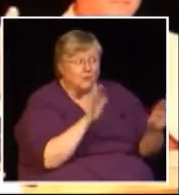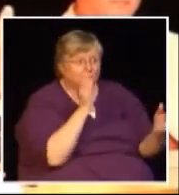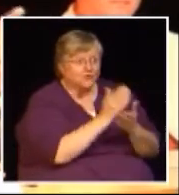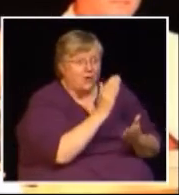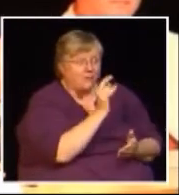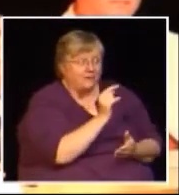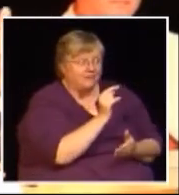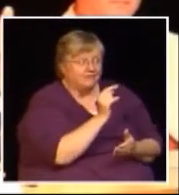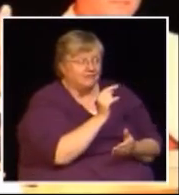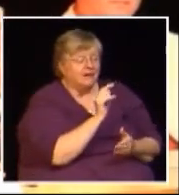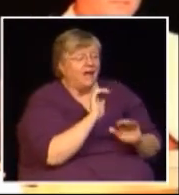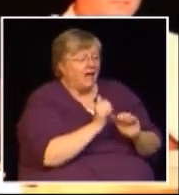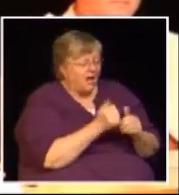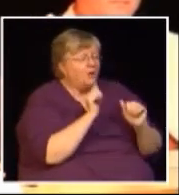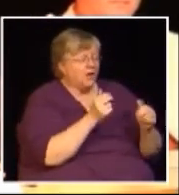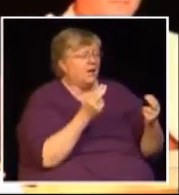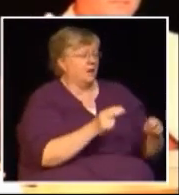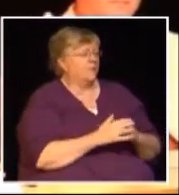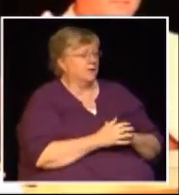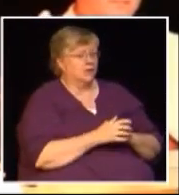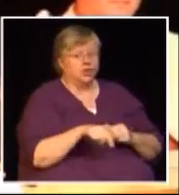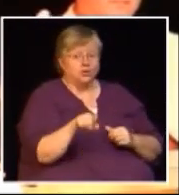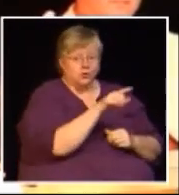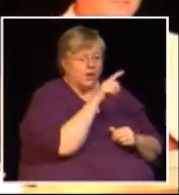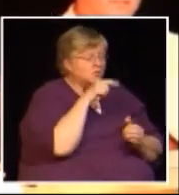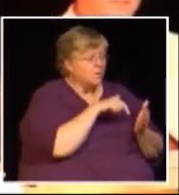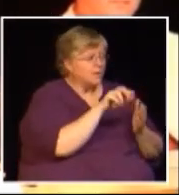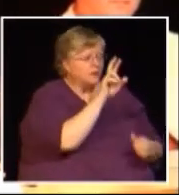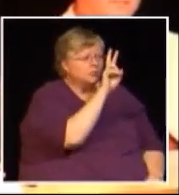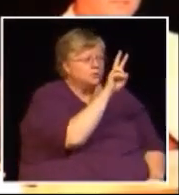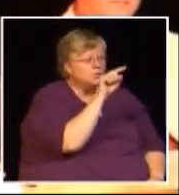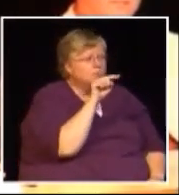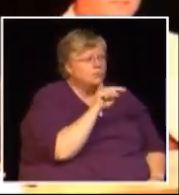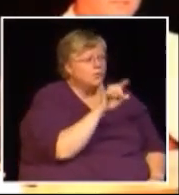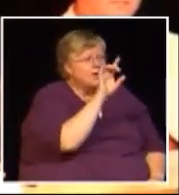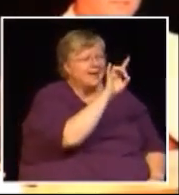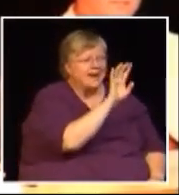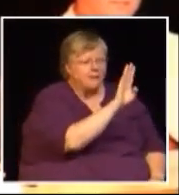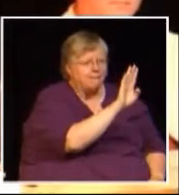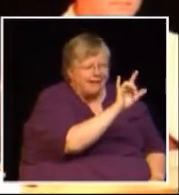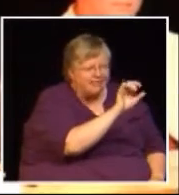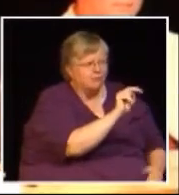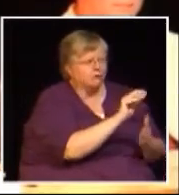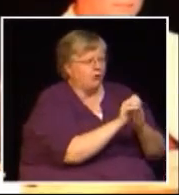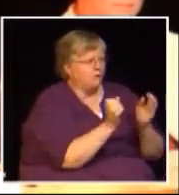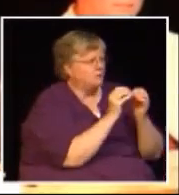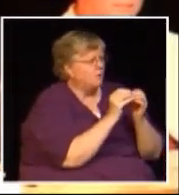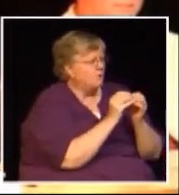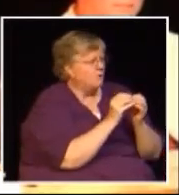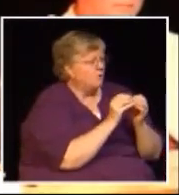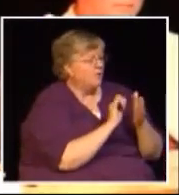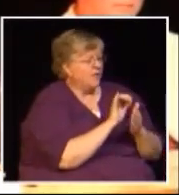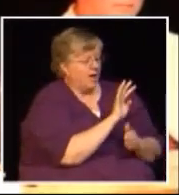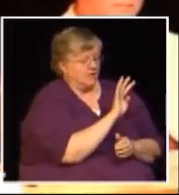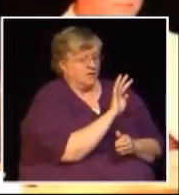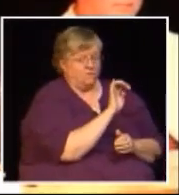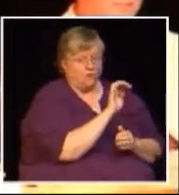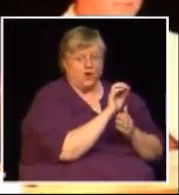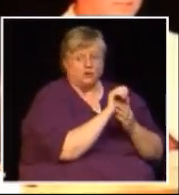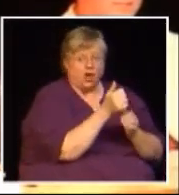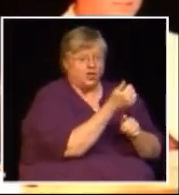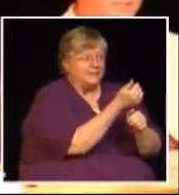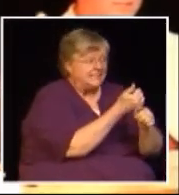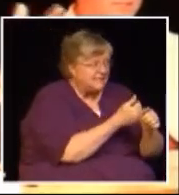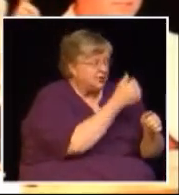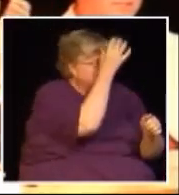can a tax that you pay you're going to pay 2.8 billion dollars more that's 400